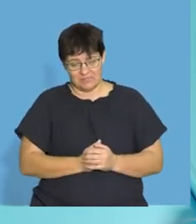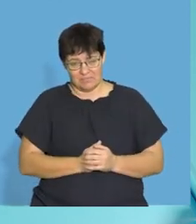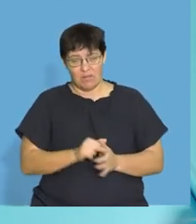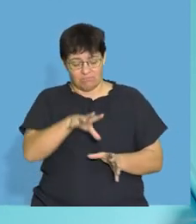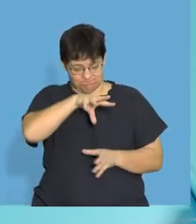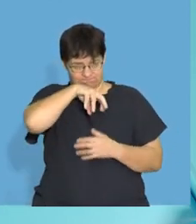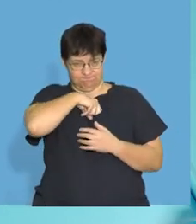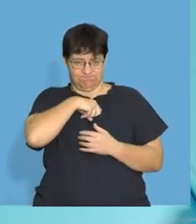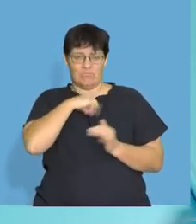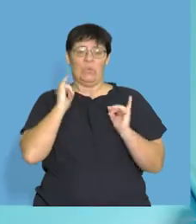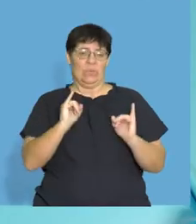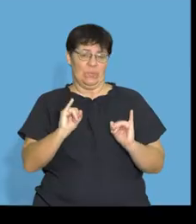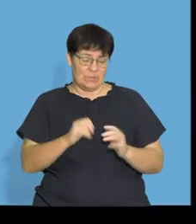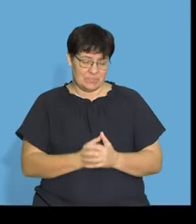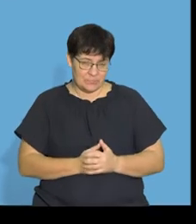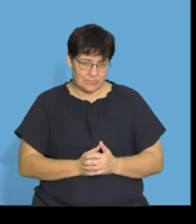takes it in.